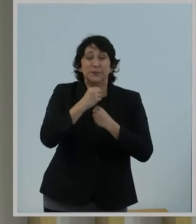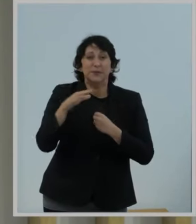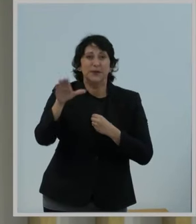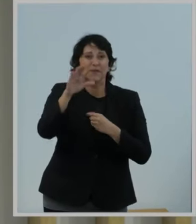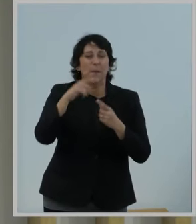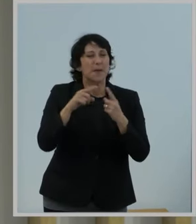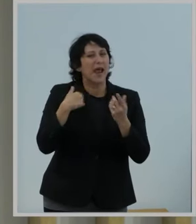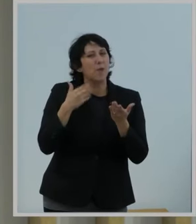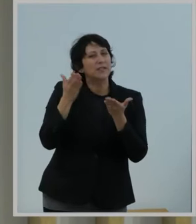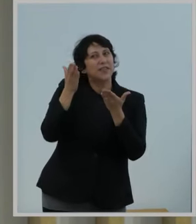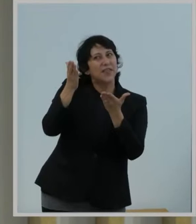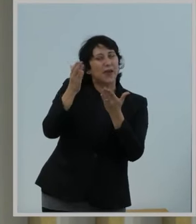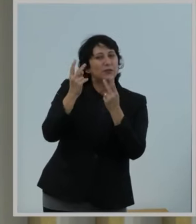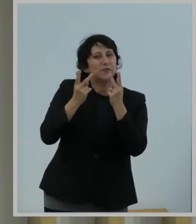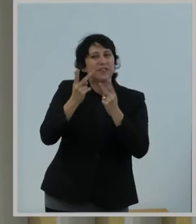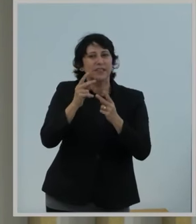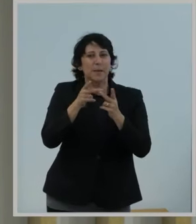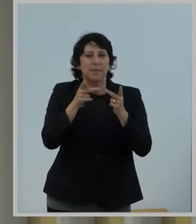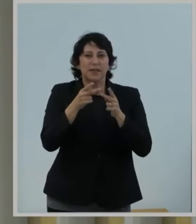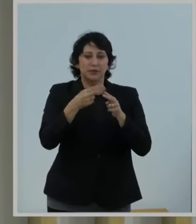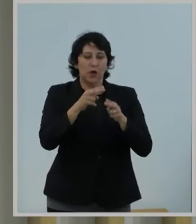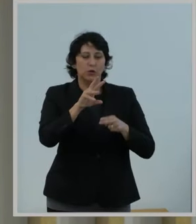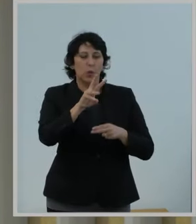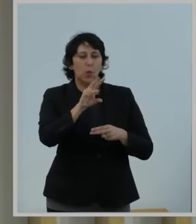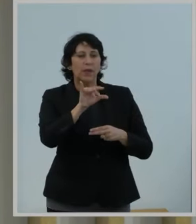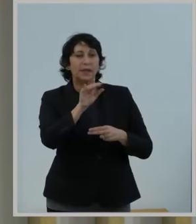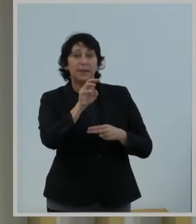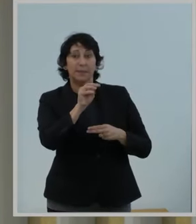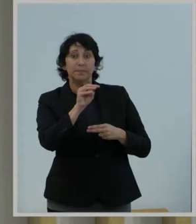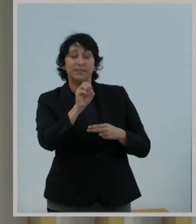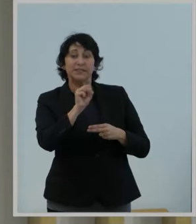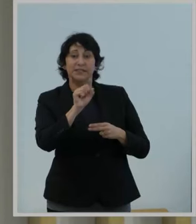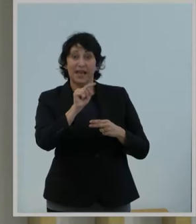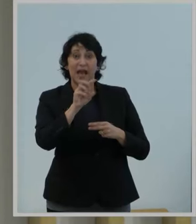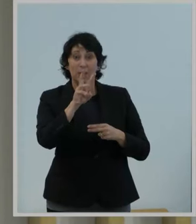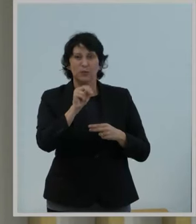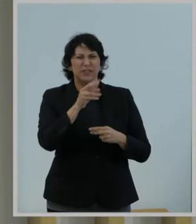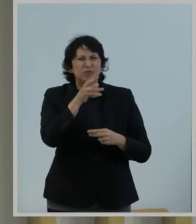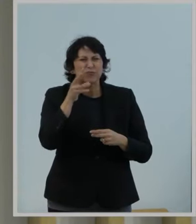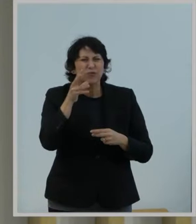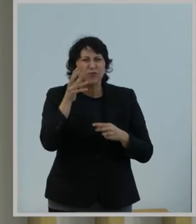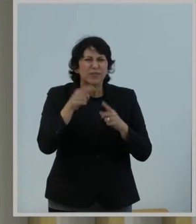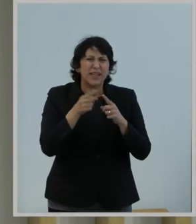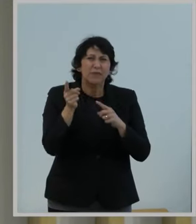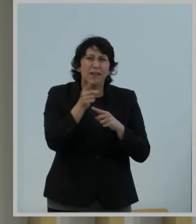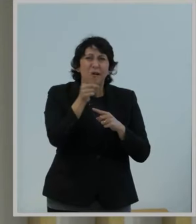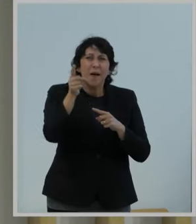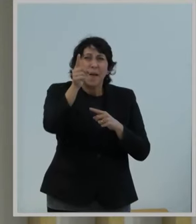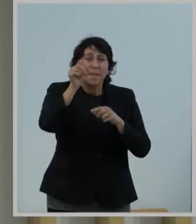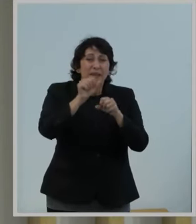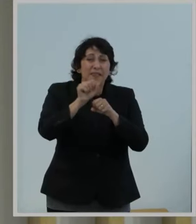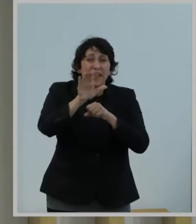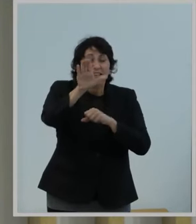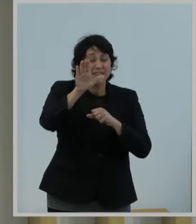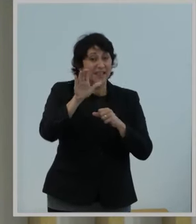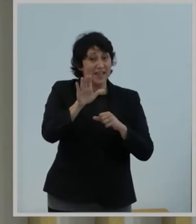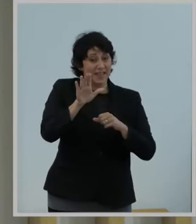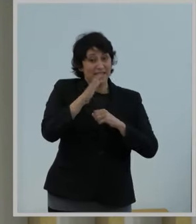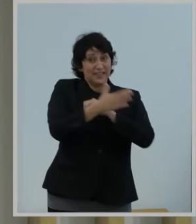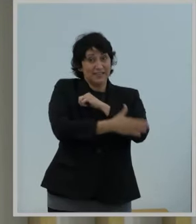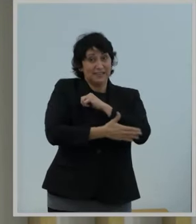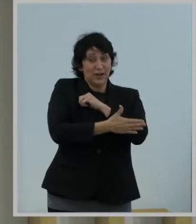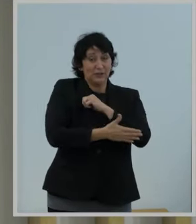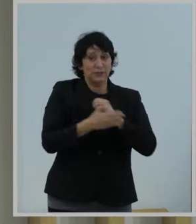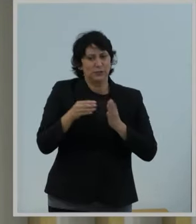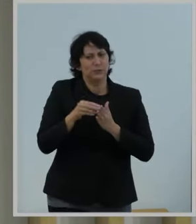I was there to visit Williamstown, a rural town with a school up in the hills. Now, this is an area of the country where students,